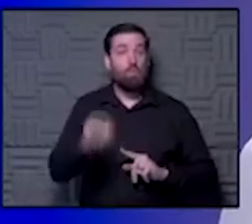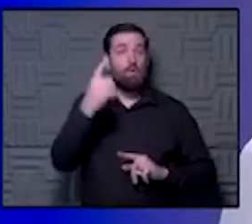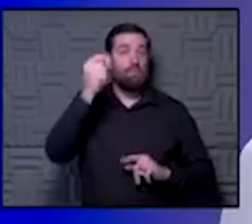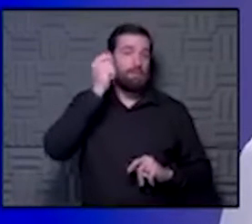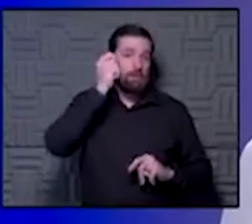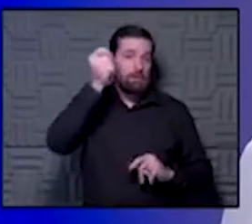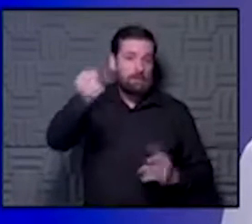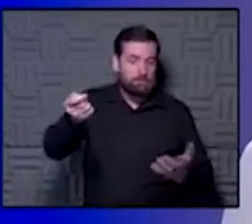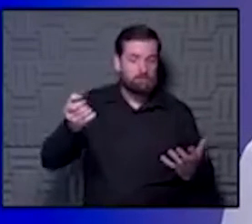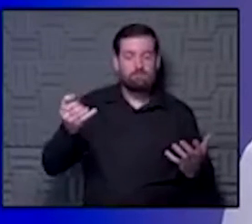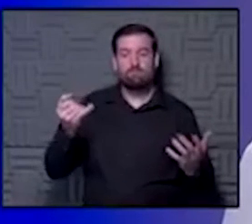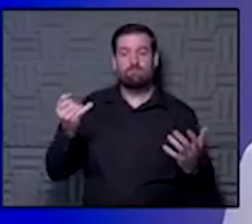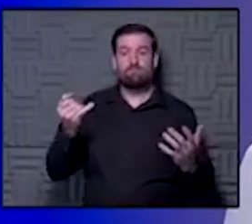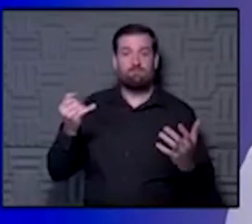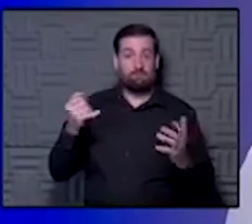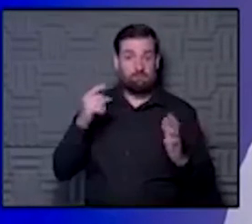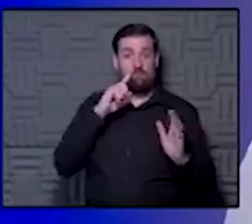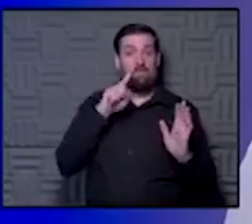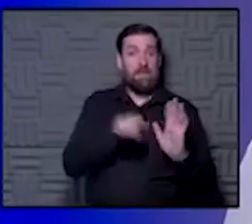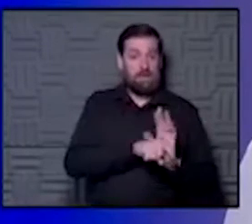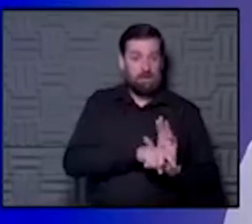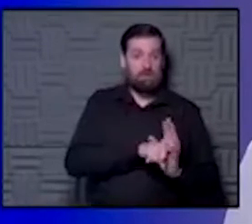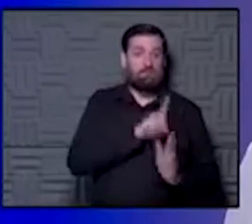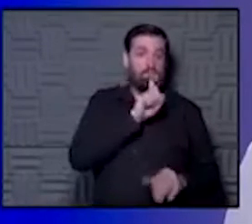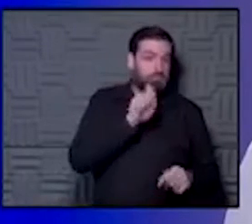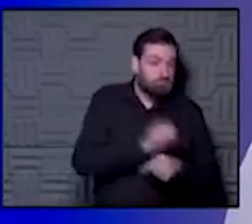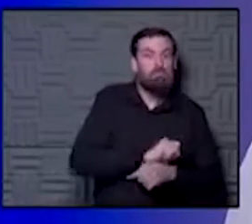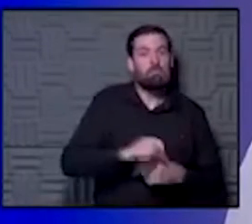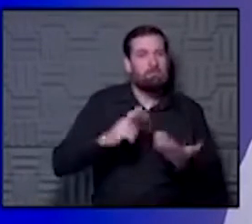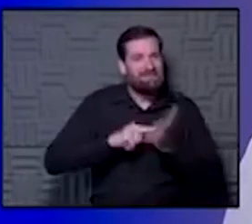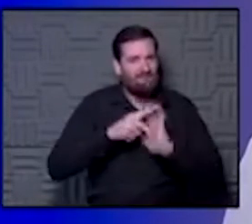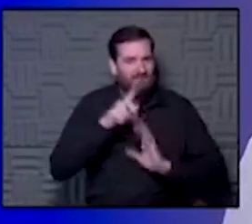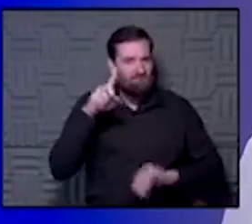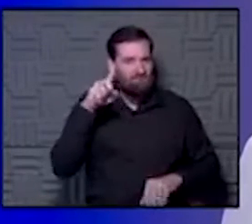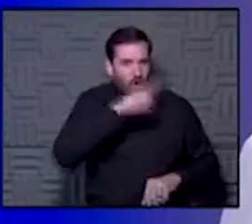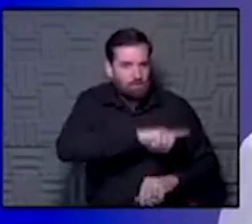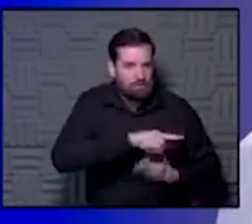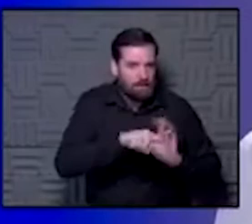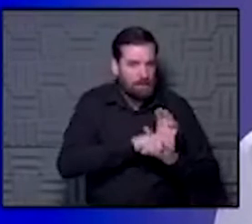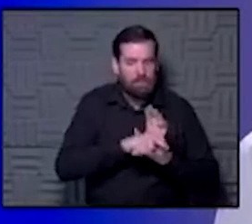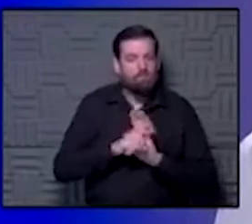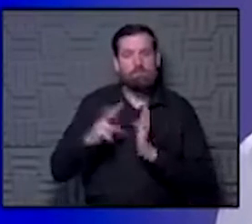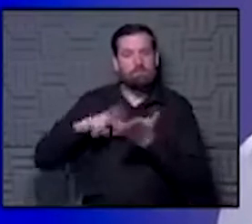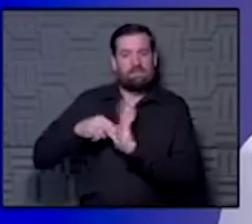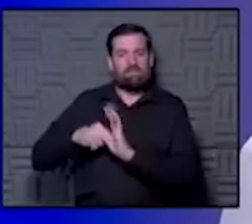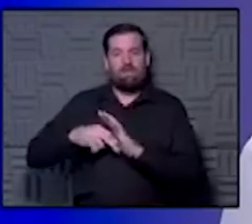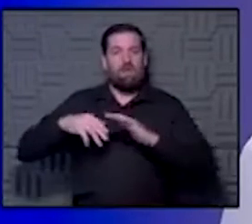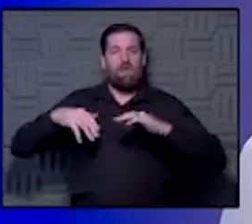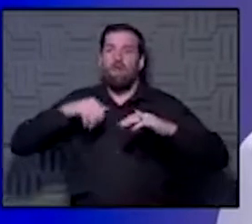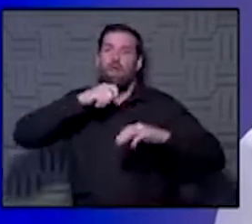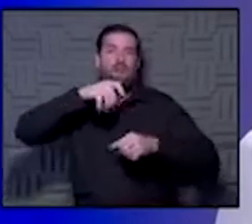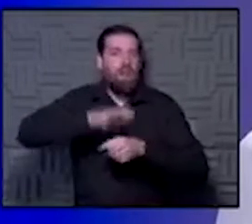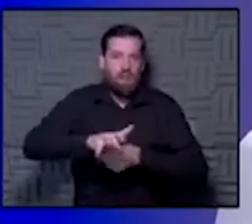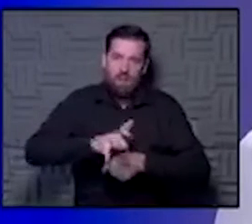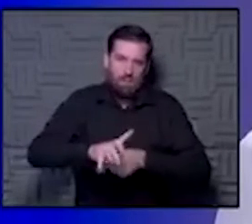if it's negative and you truly do have it, if it's a false negative, well, that's because you're not shedding enough virus to be infectious. We don't know that